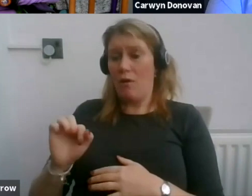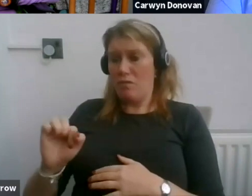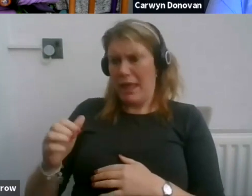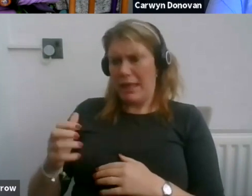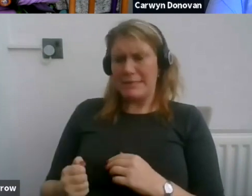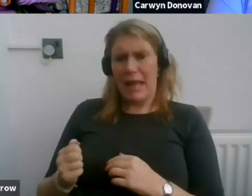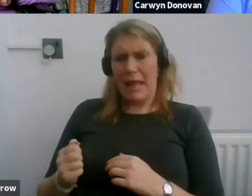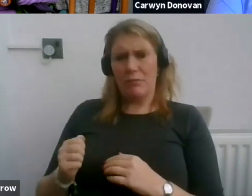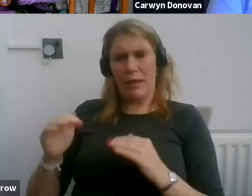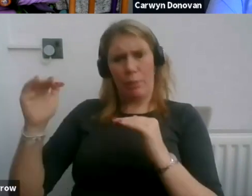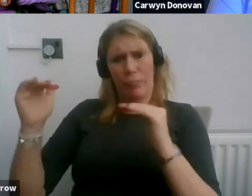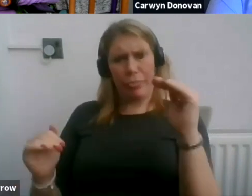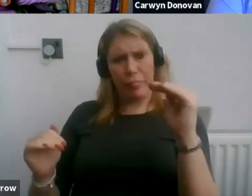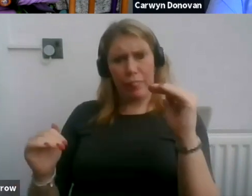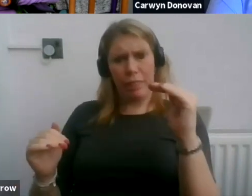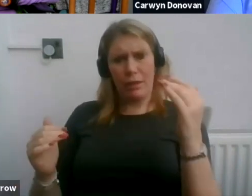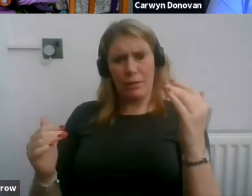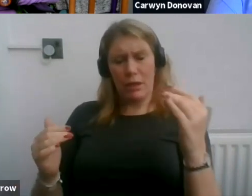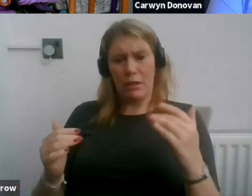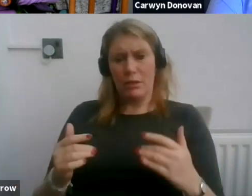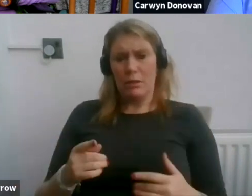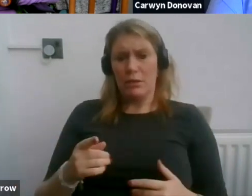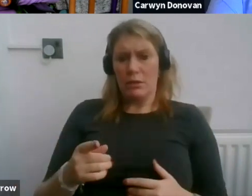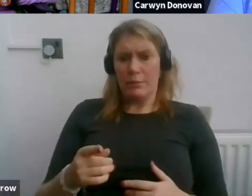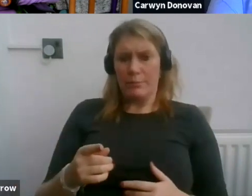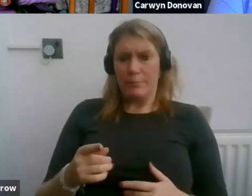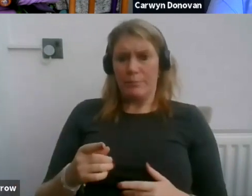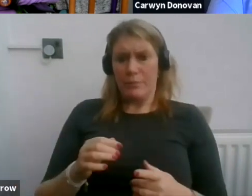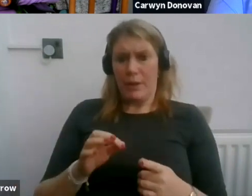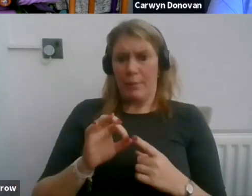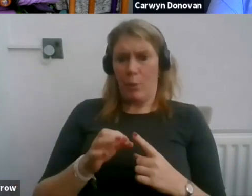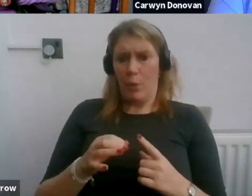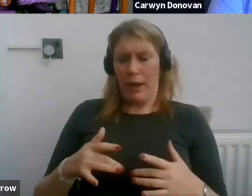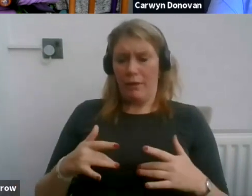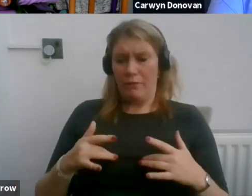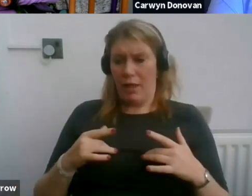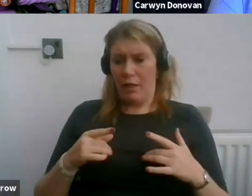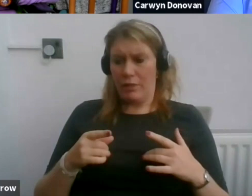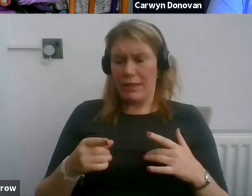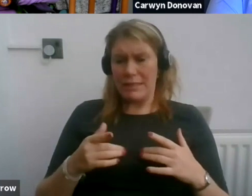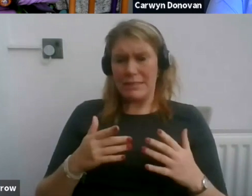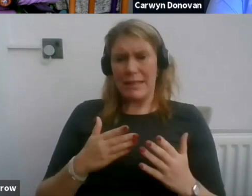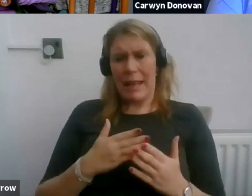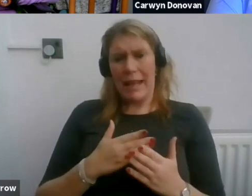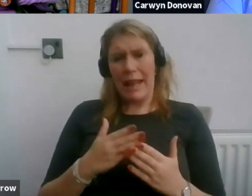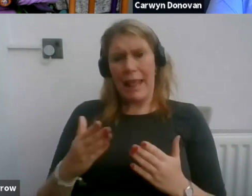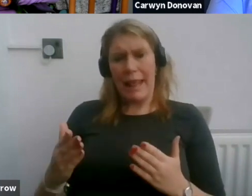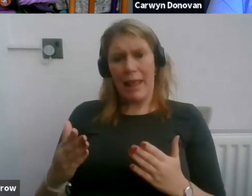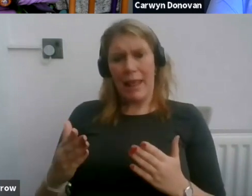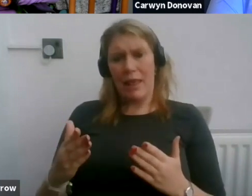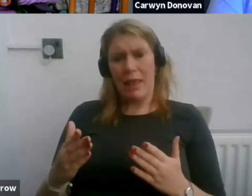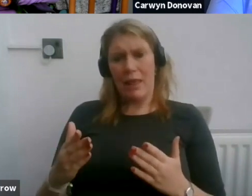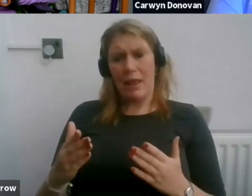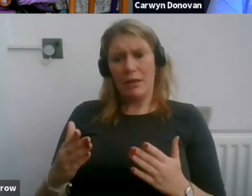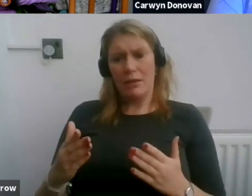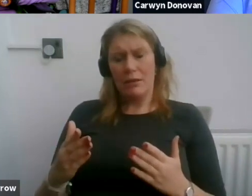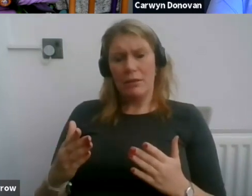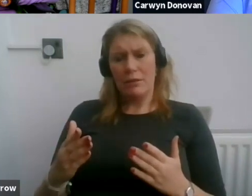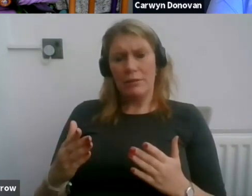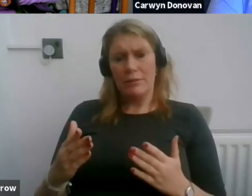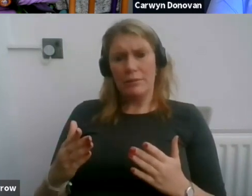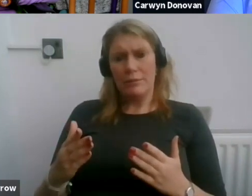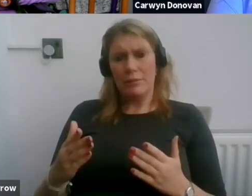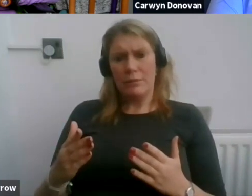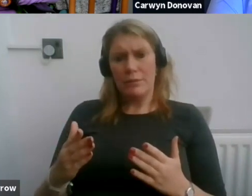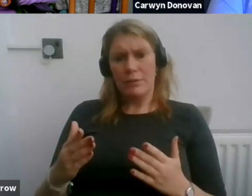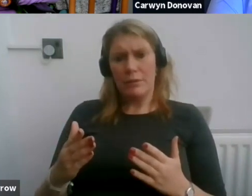at that point, I thought, well, this is a clear instance of somebody that somebody is